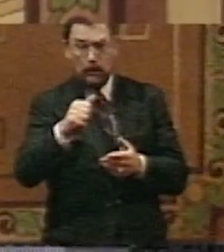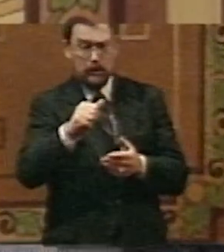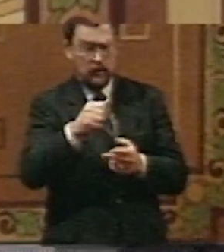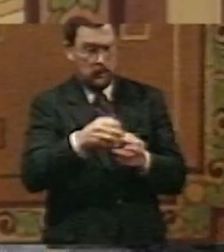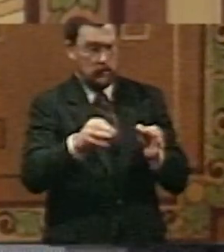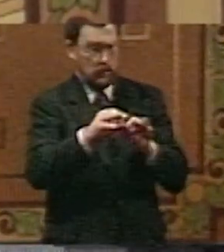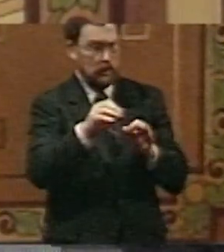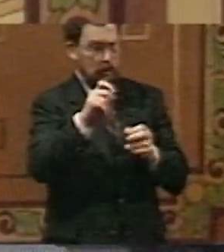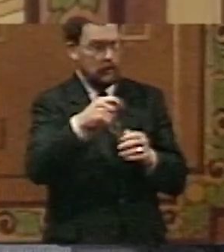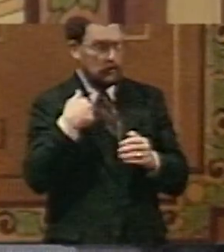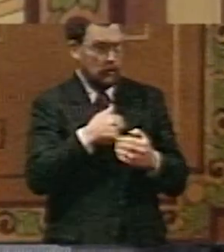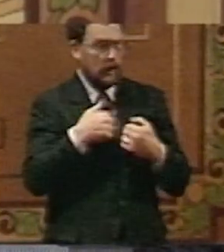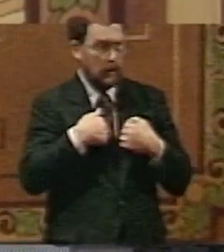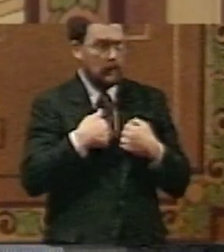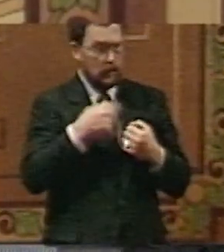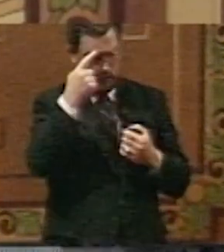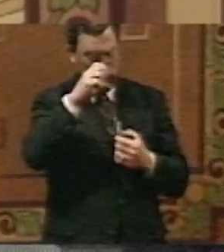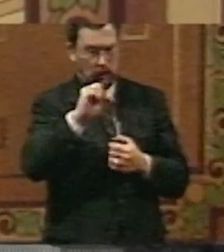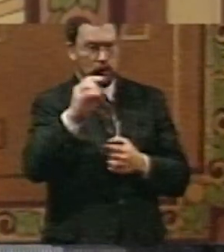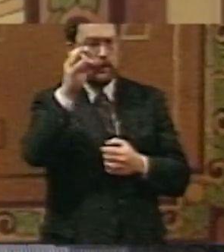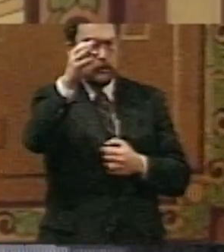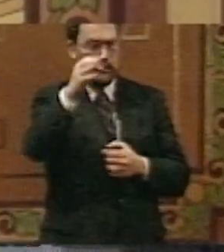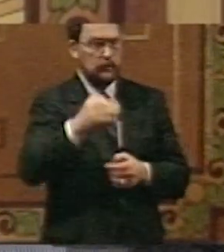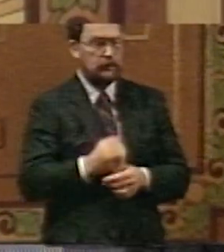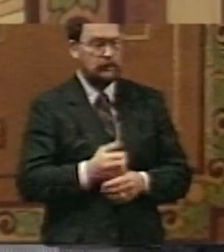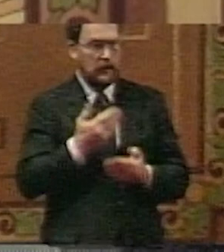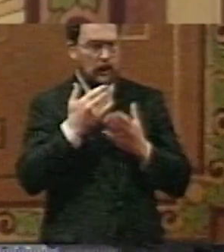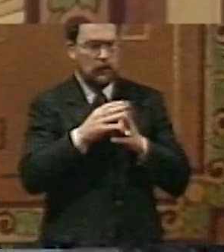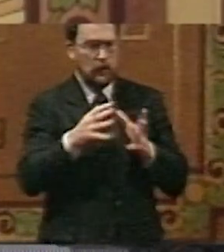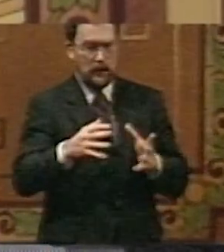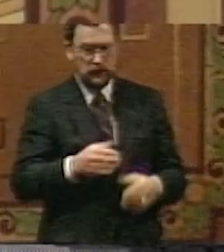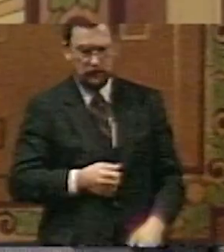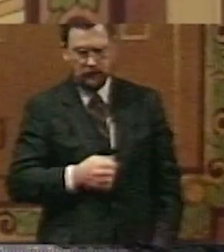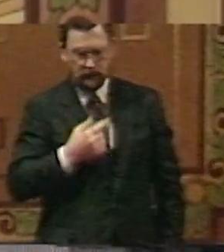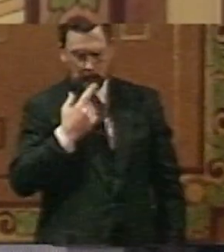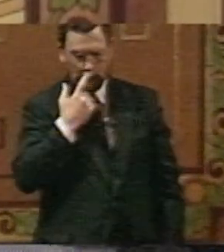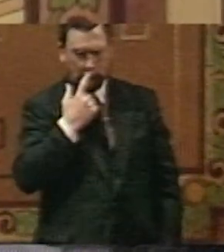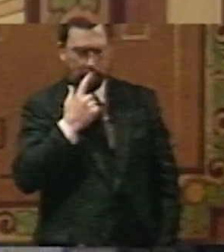choices that we are going to have to make for South Dakota's future. Thank you very much.